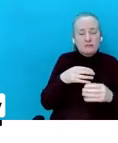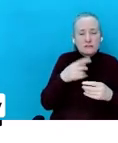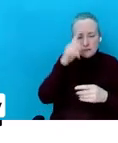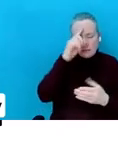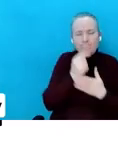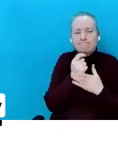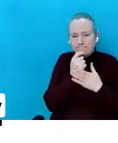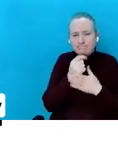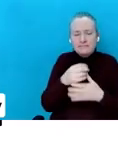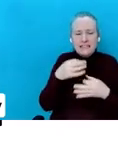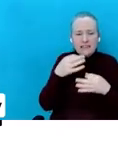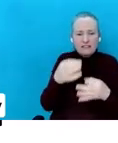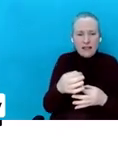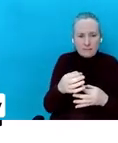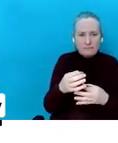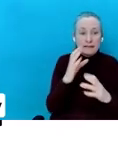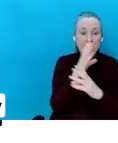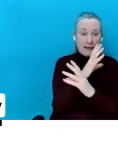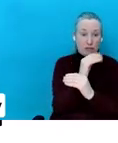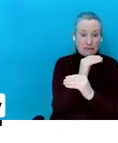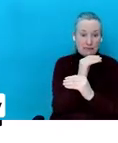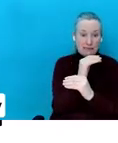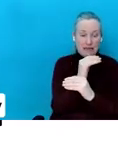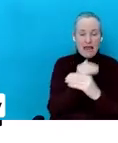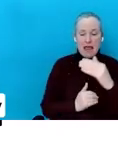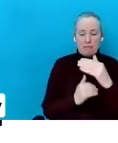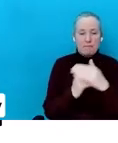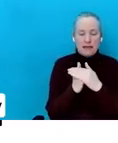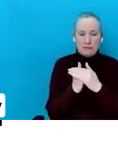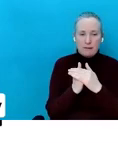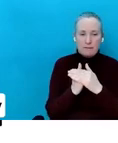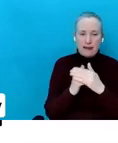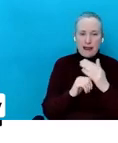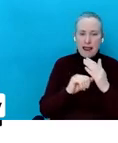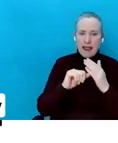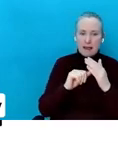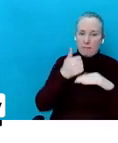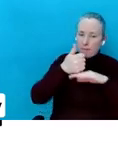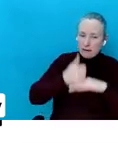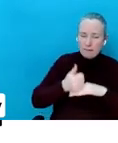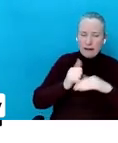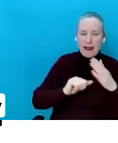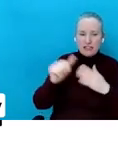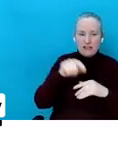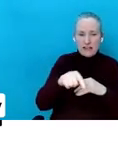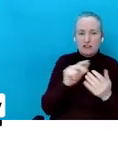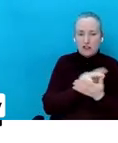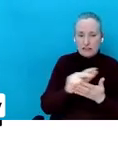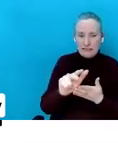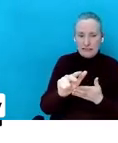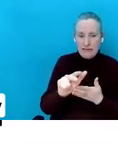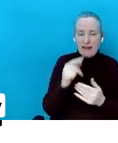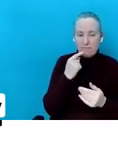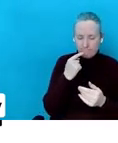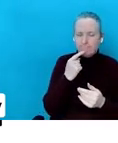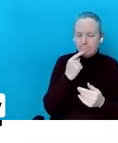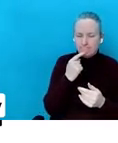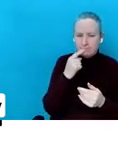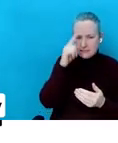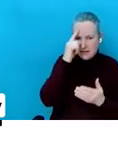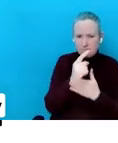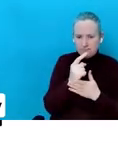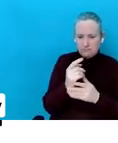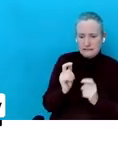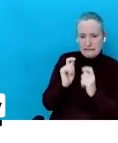the minimum age for Snapchat is 13. If you decide to give your child Snapchat, get on Snapchat yourself.